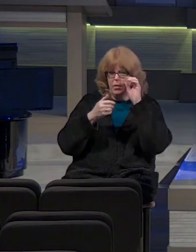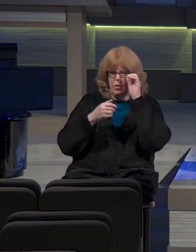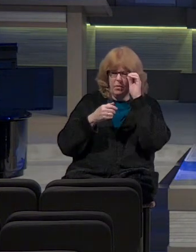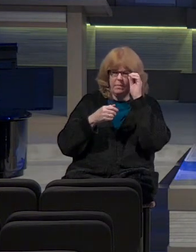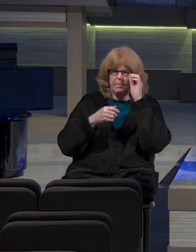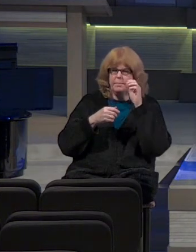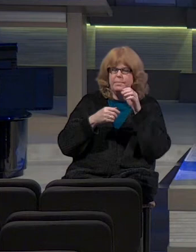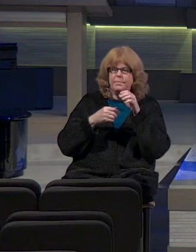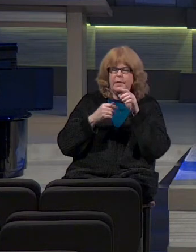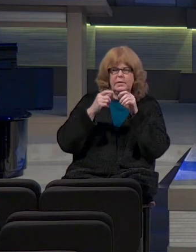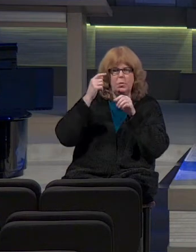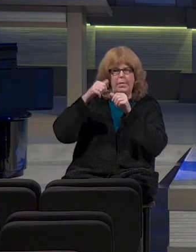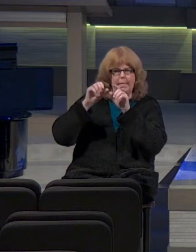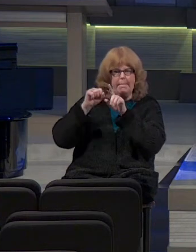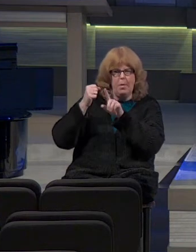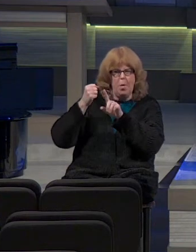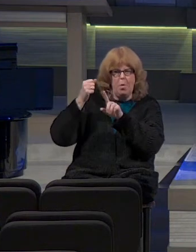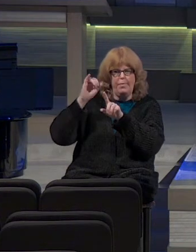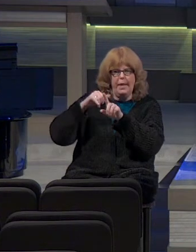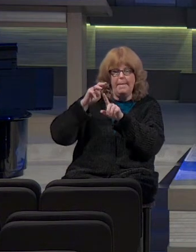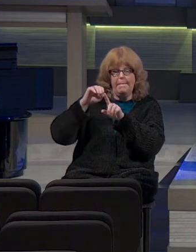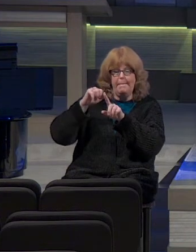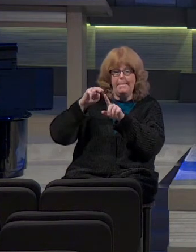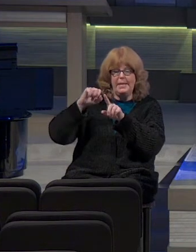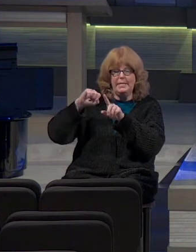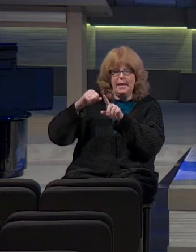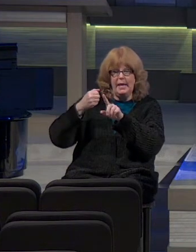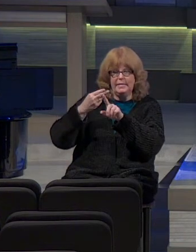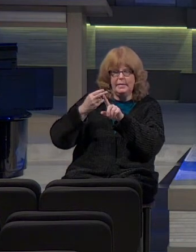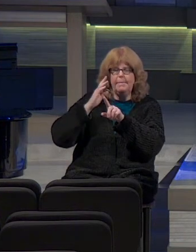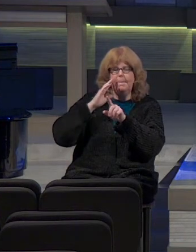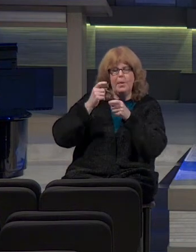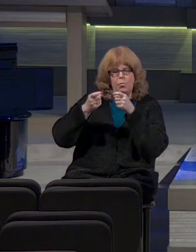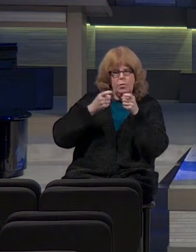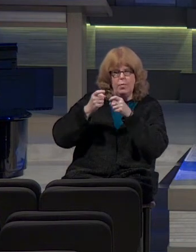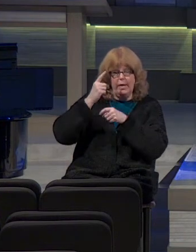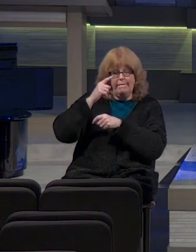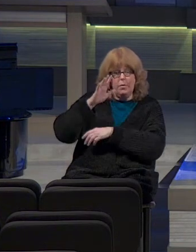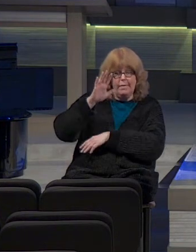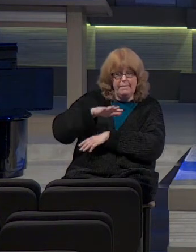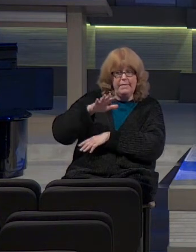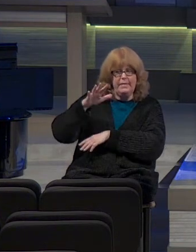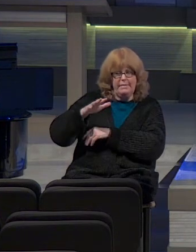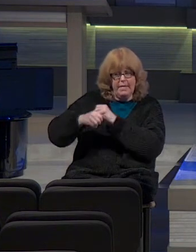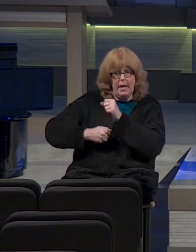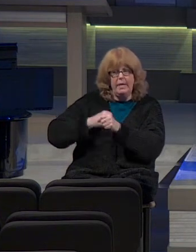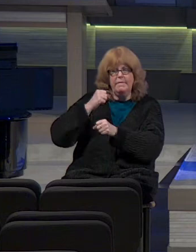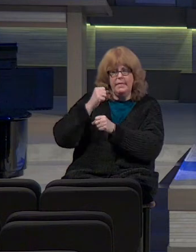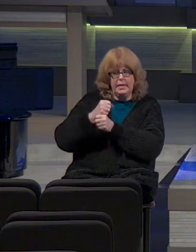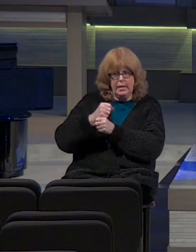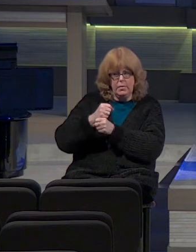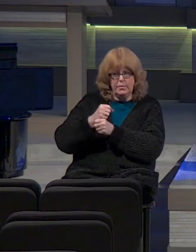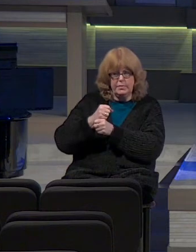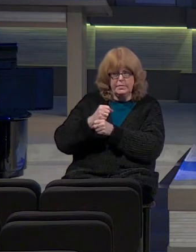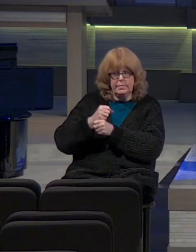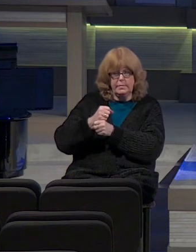So keep this in mind. Manasseh is going to reign for 55 years.